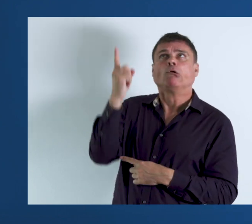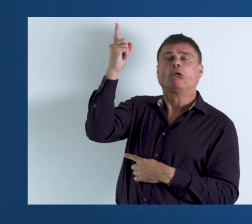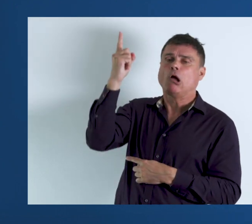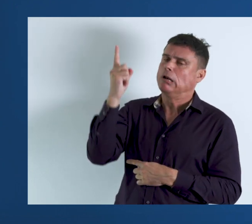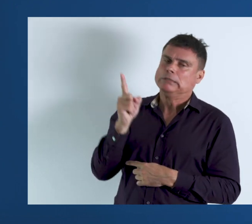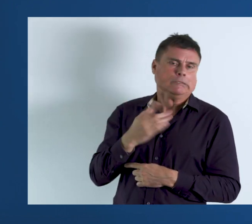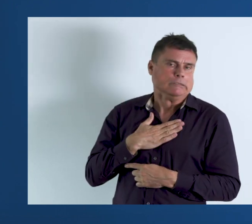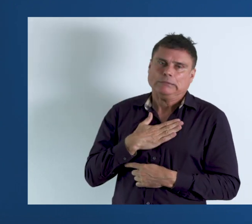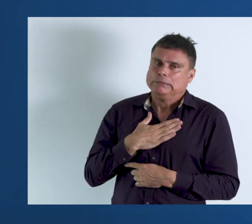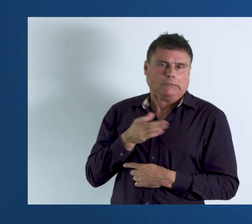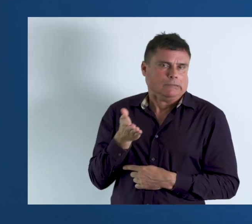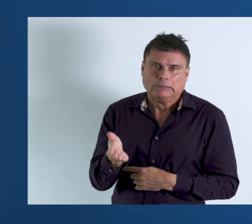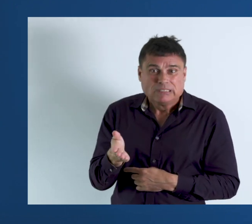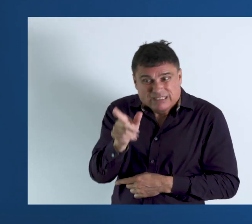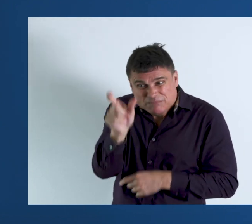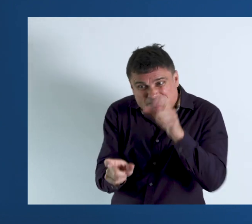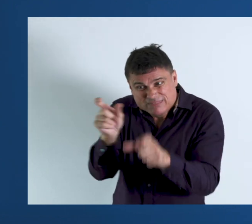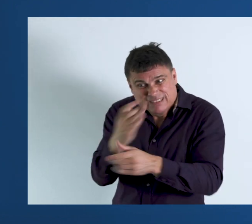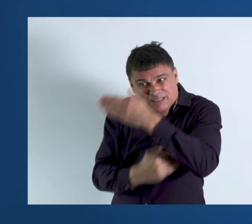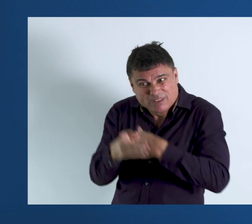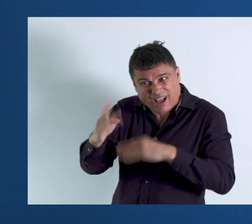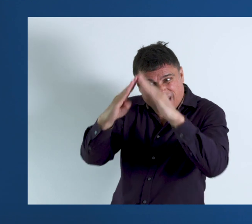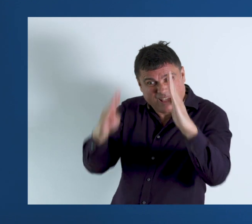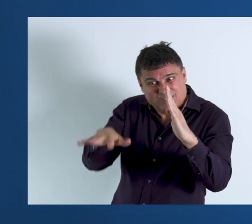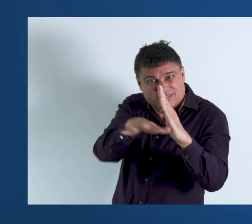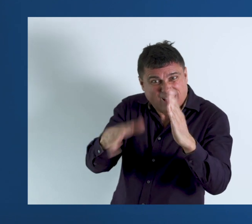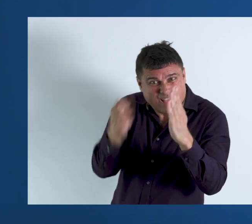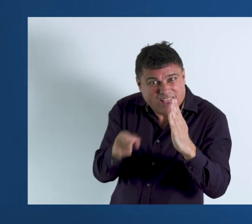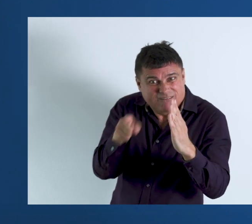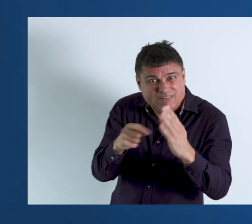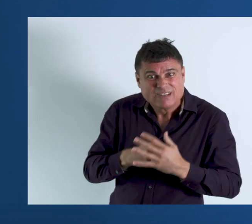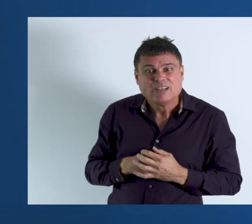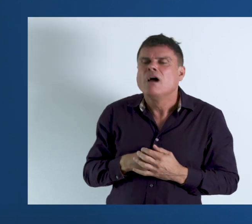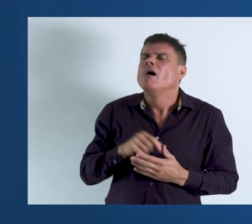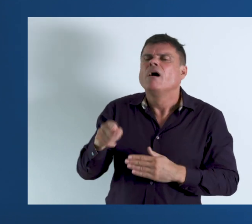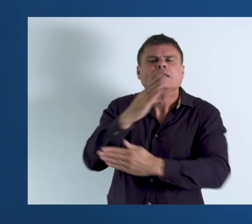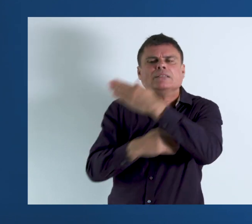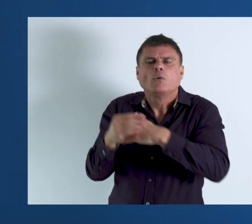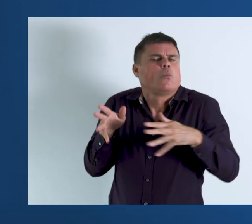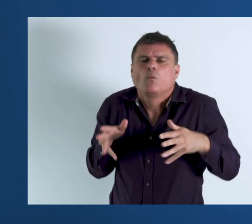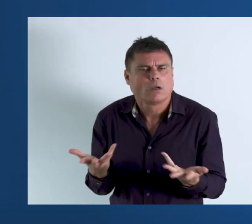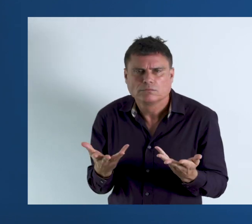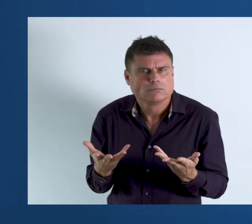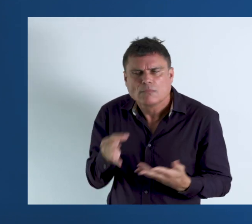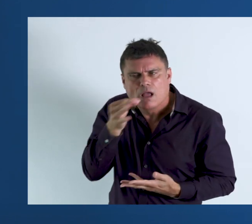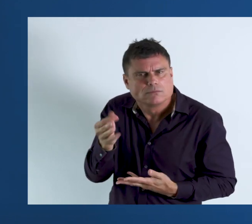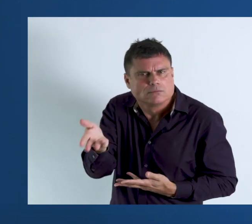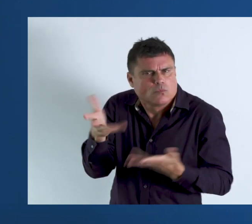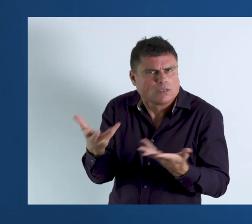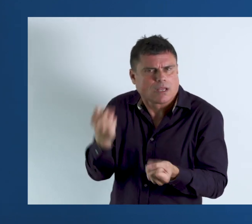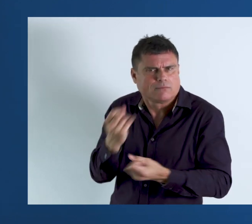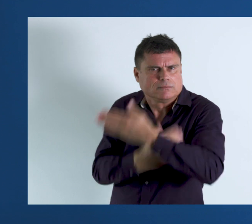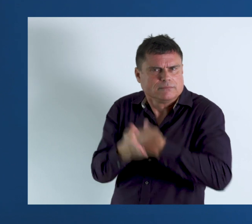forbid, is there any disabled person in the household? And if so, which is the nature of the